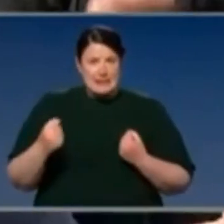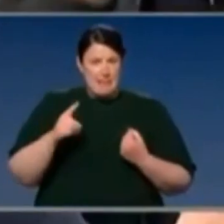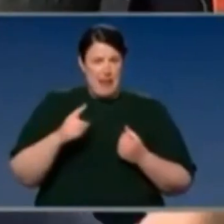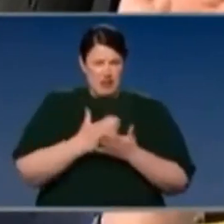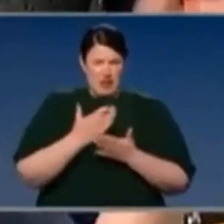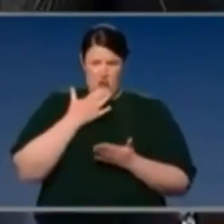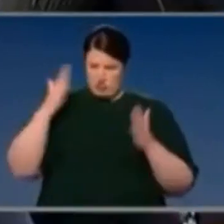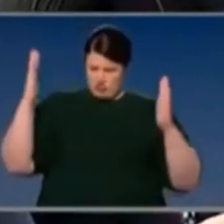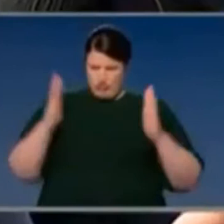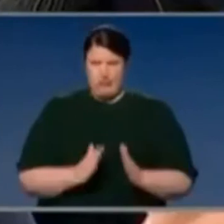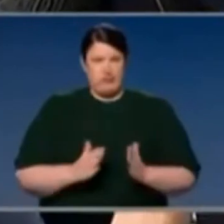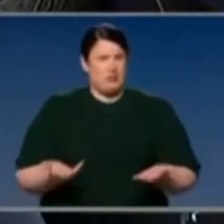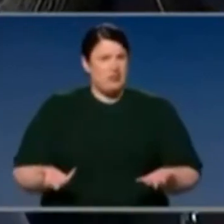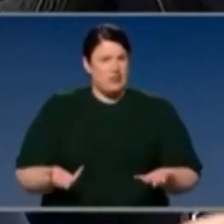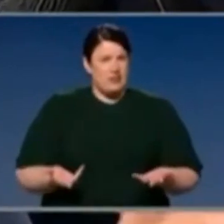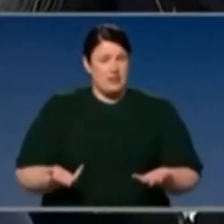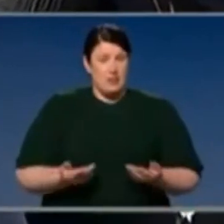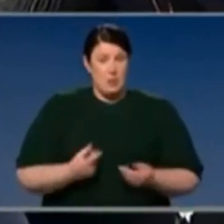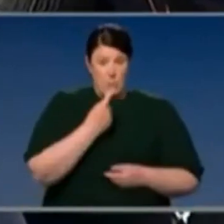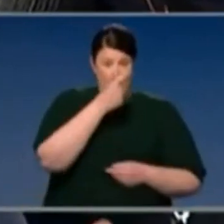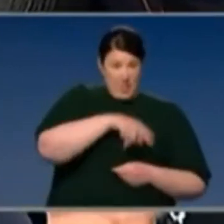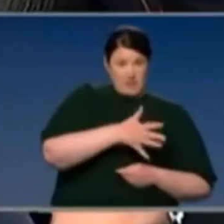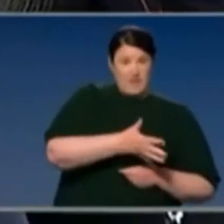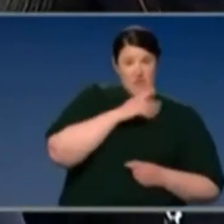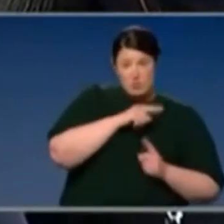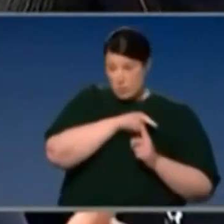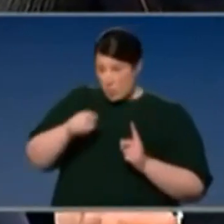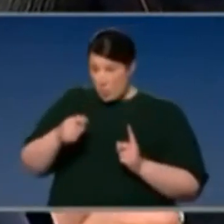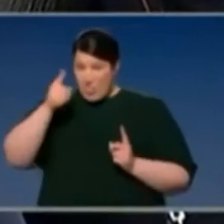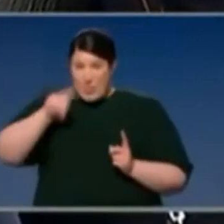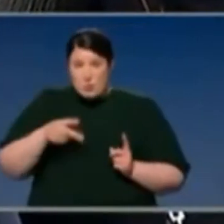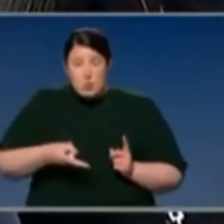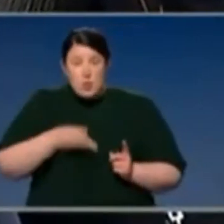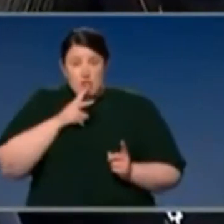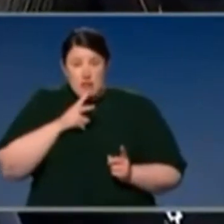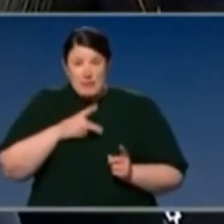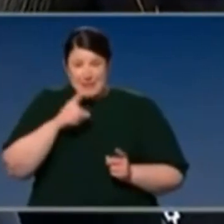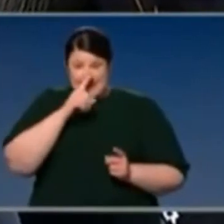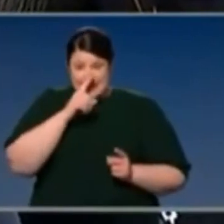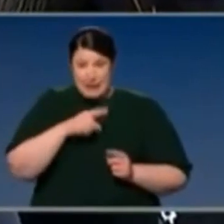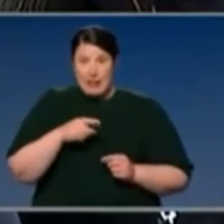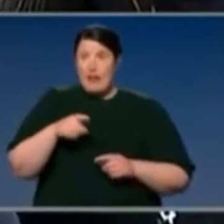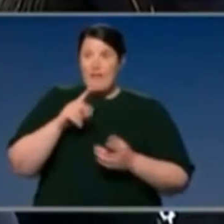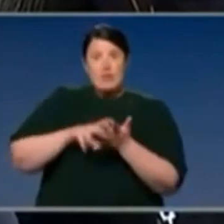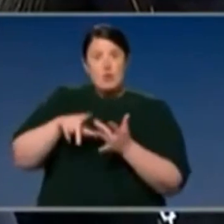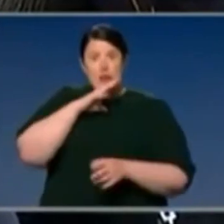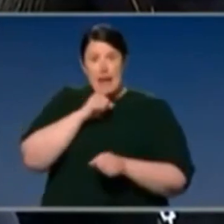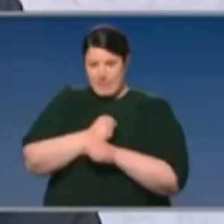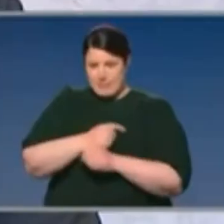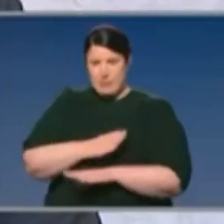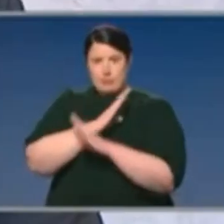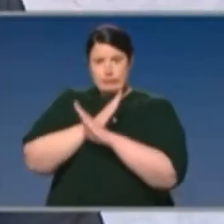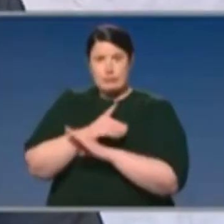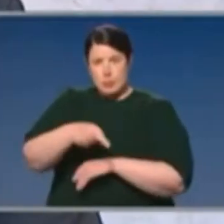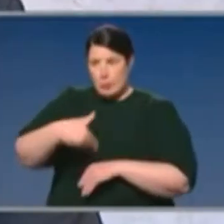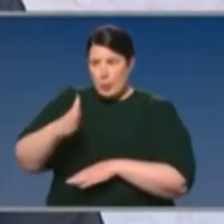slashing the JobKeeper payment from $1,500 to $1,200 for people that are still banned by the state government from actually